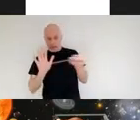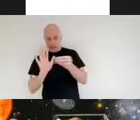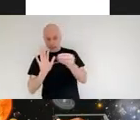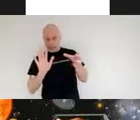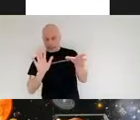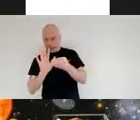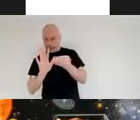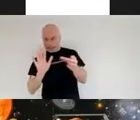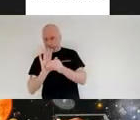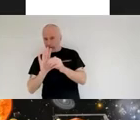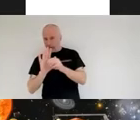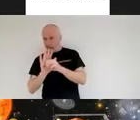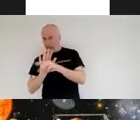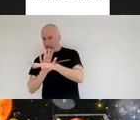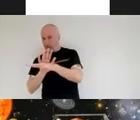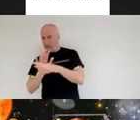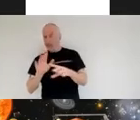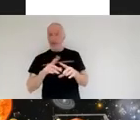wavelengths